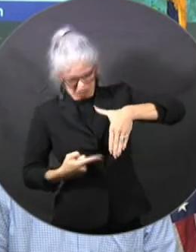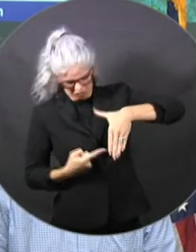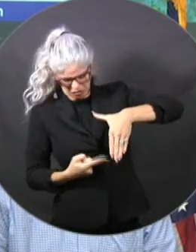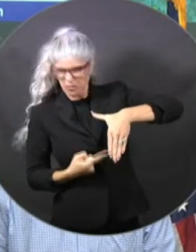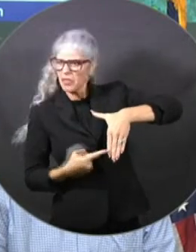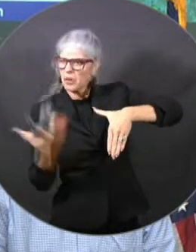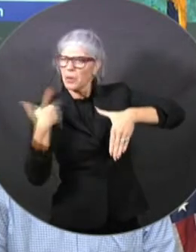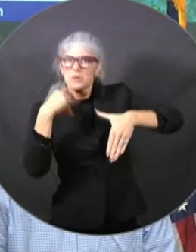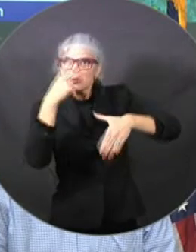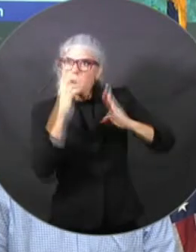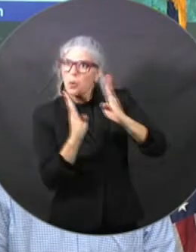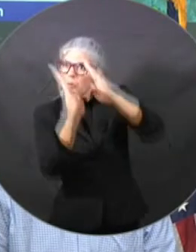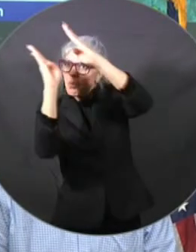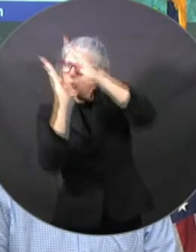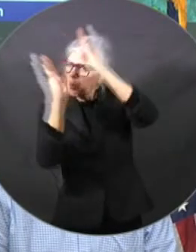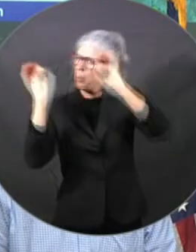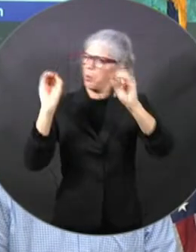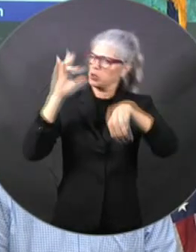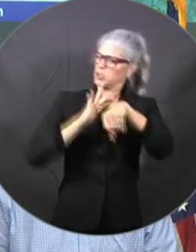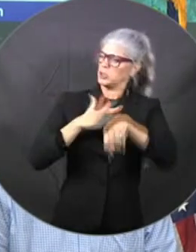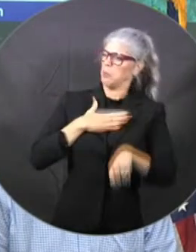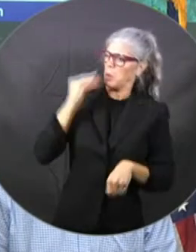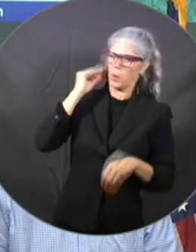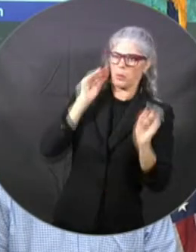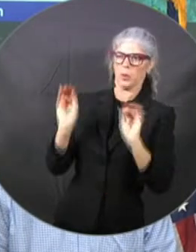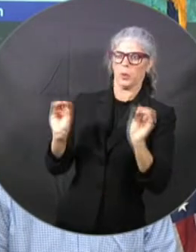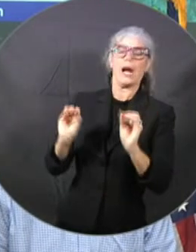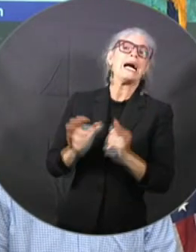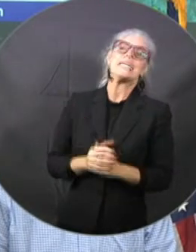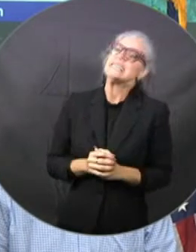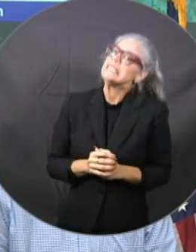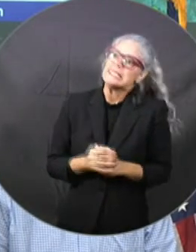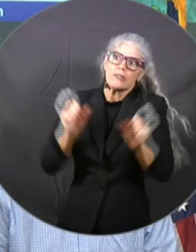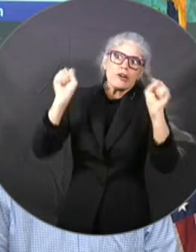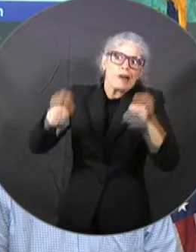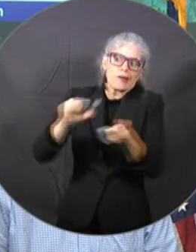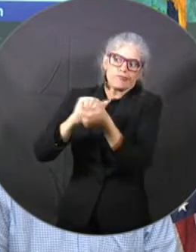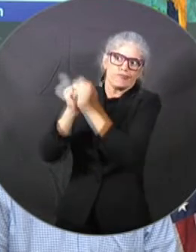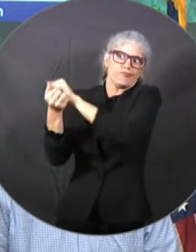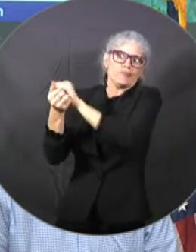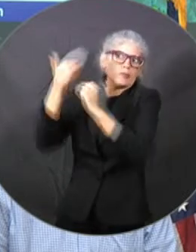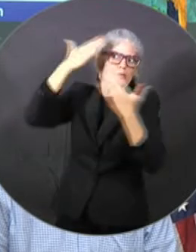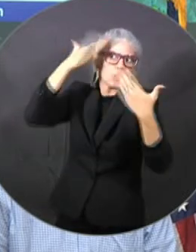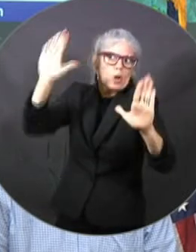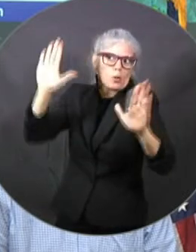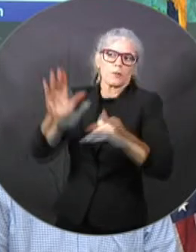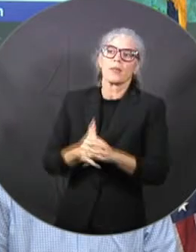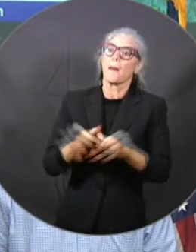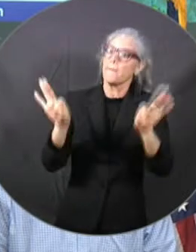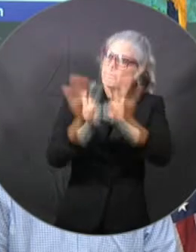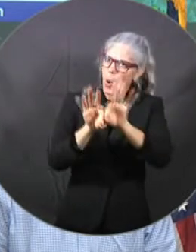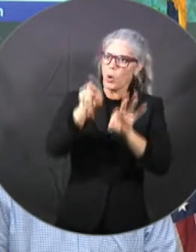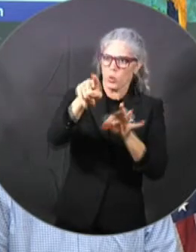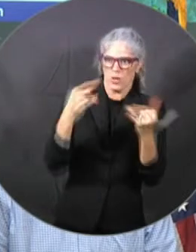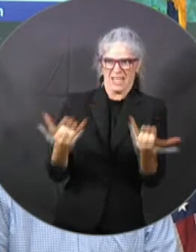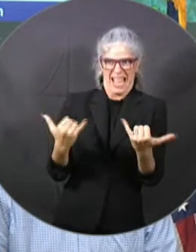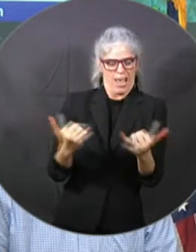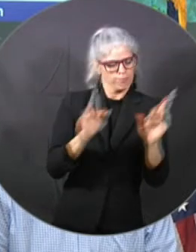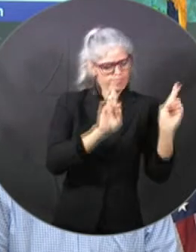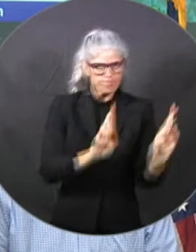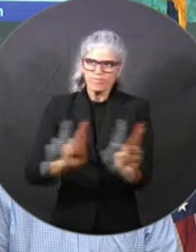now's the time to take those actions. And we will be you know, we will be there, of course, on the back end to help with all the